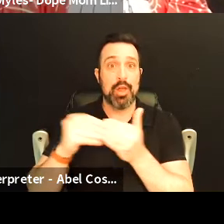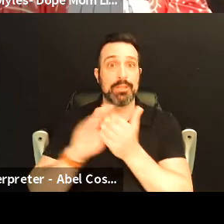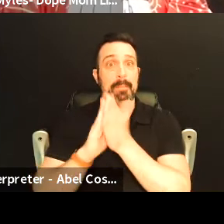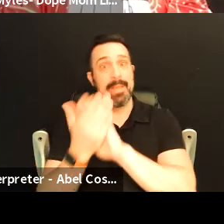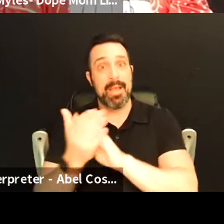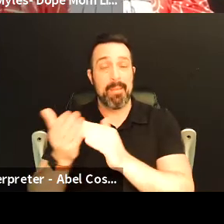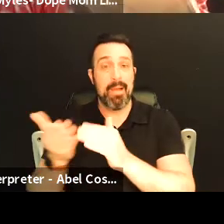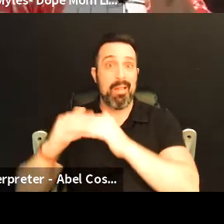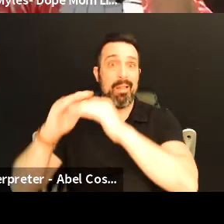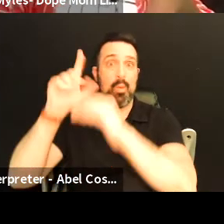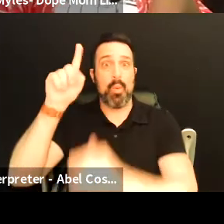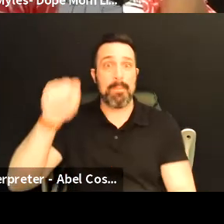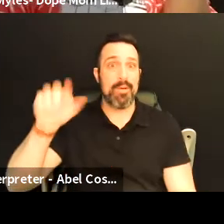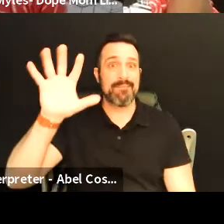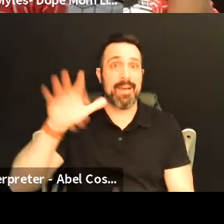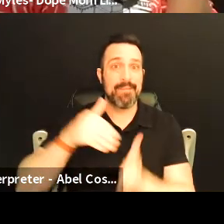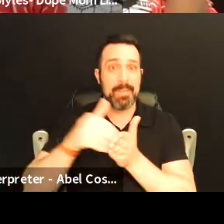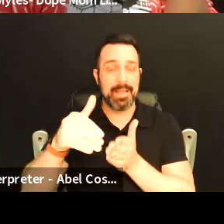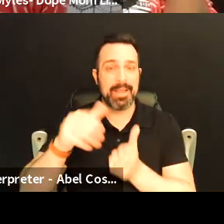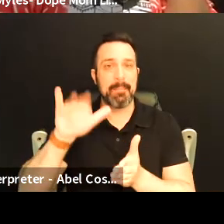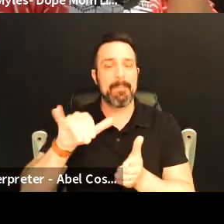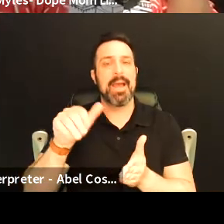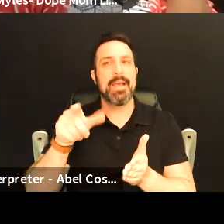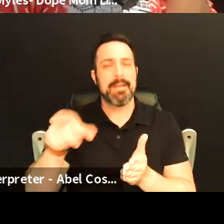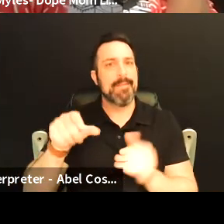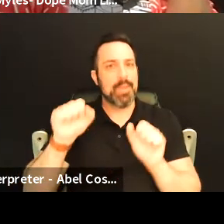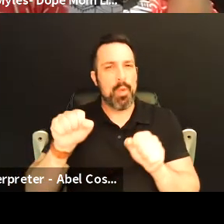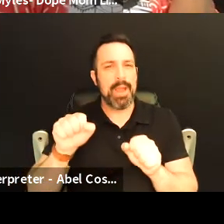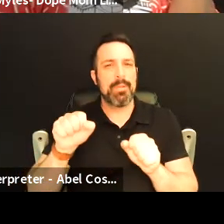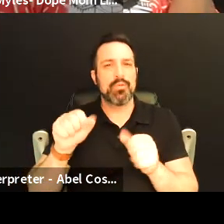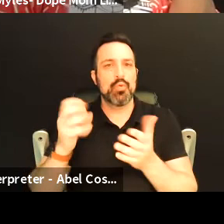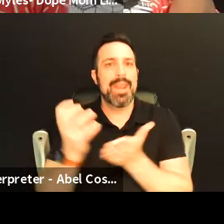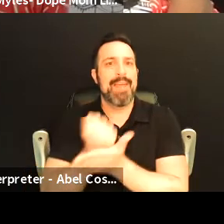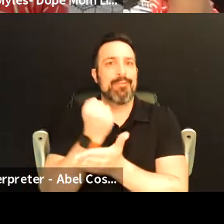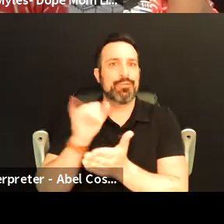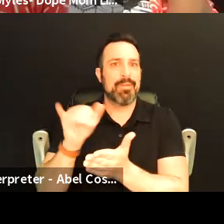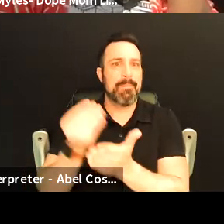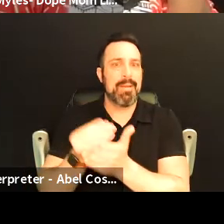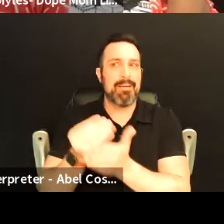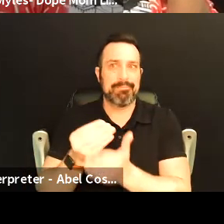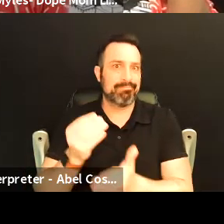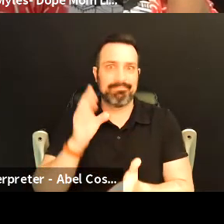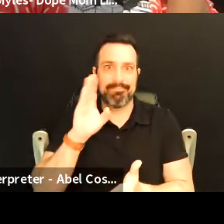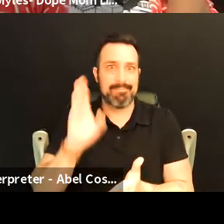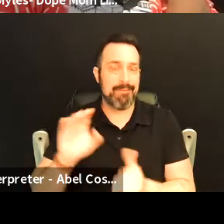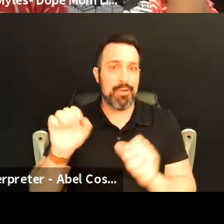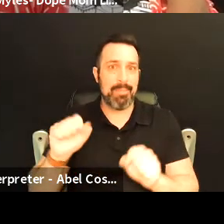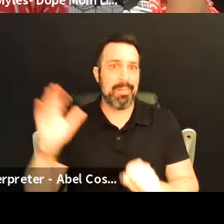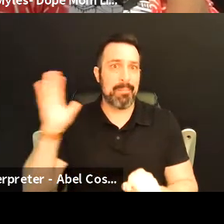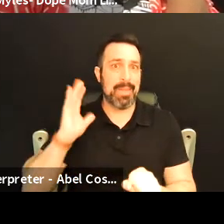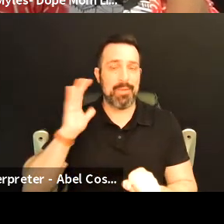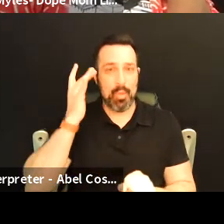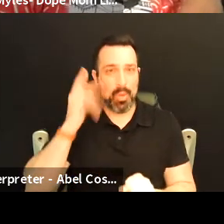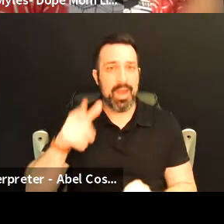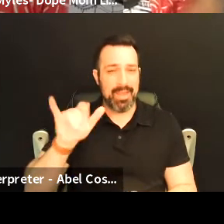.5 million um through other they were able to sort of leverage it in a way that they never were able to because the Sapola